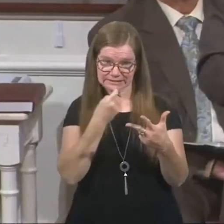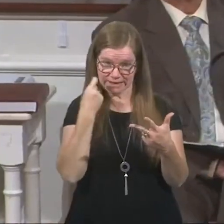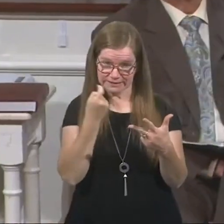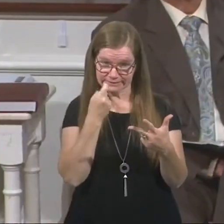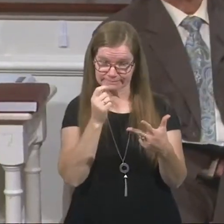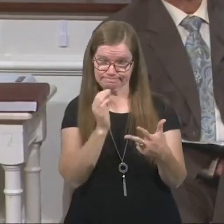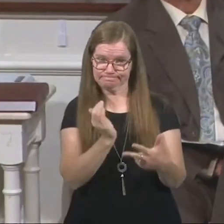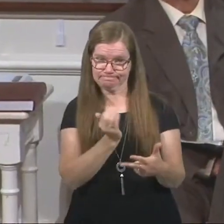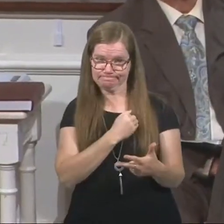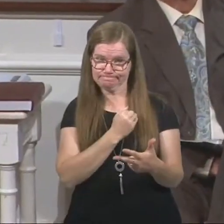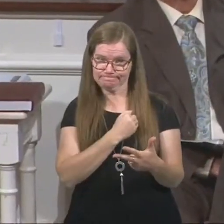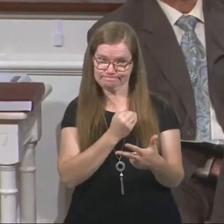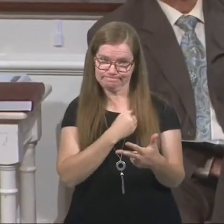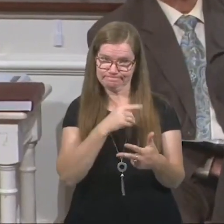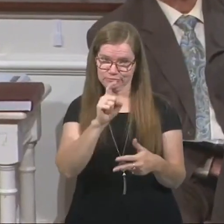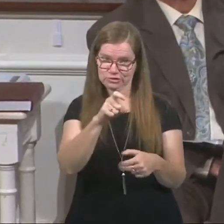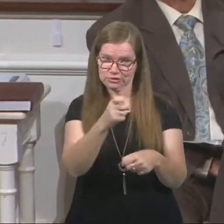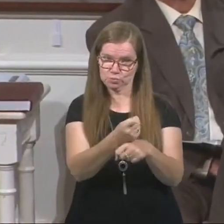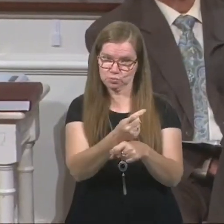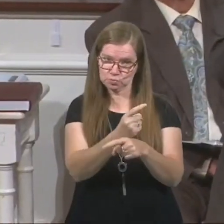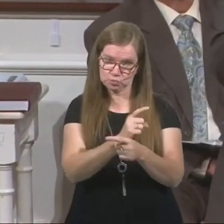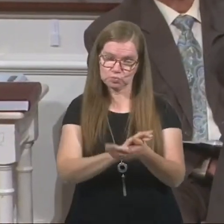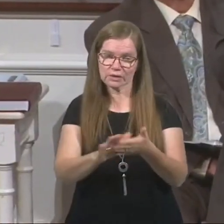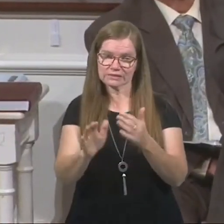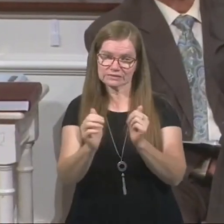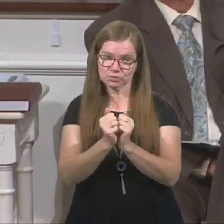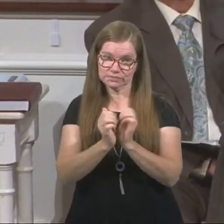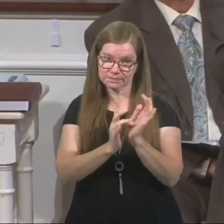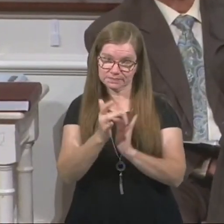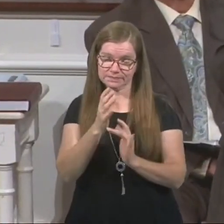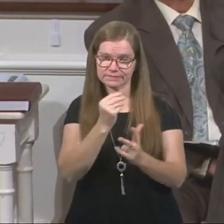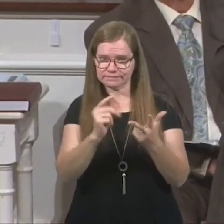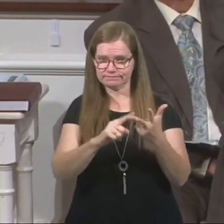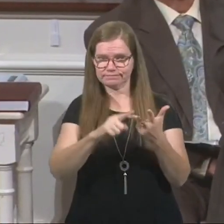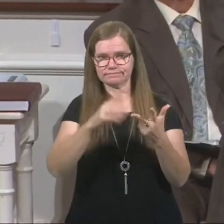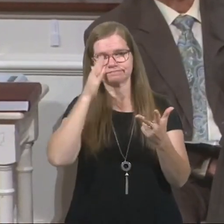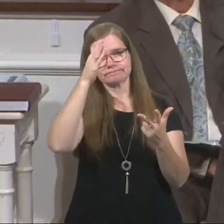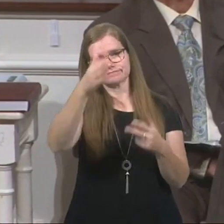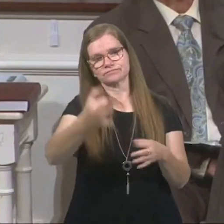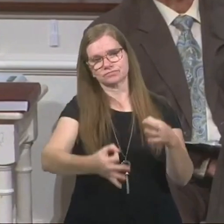the righteousness we need in Jesus, and judgment to come.